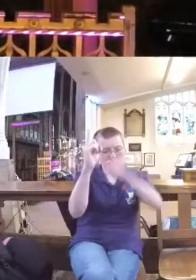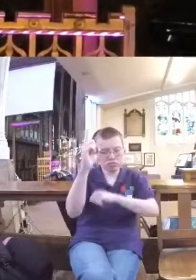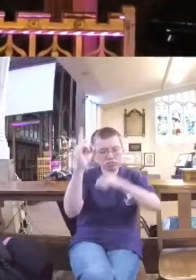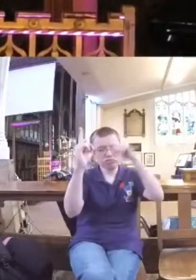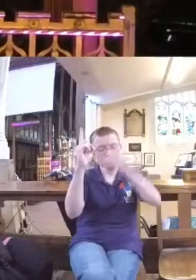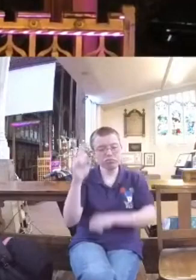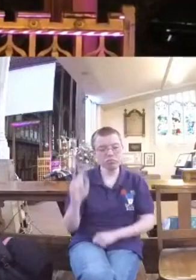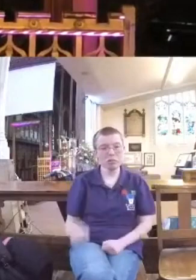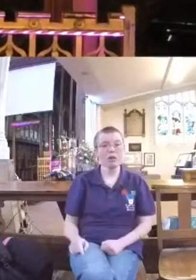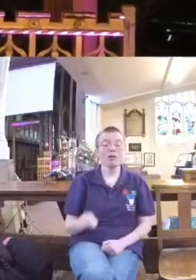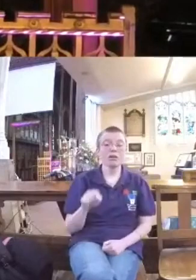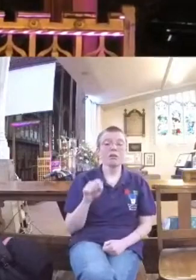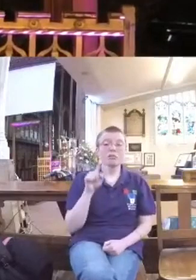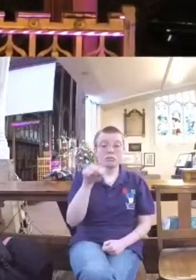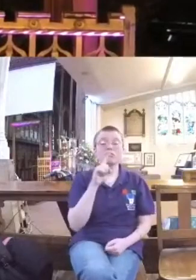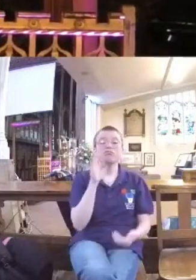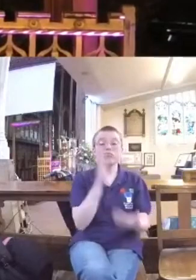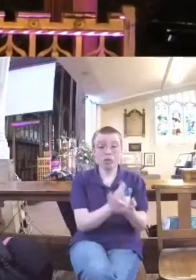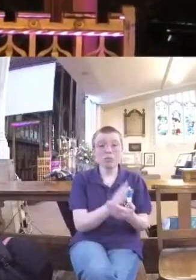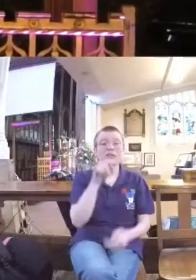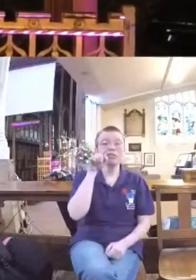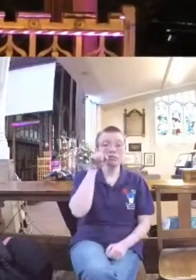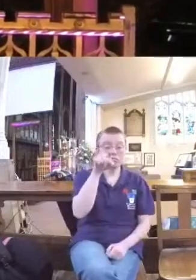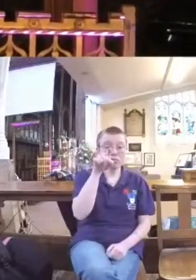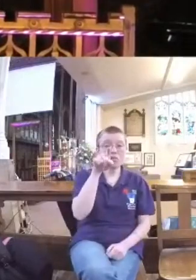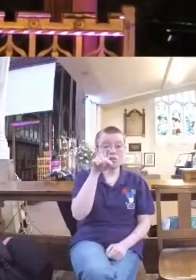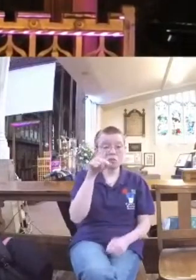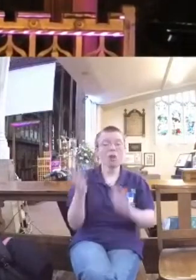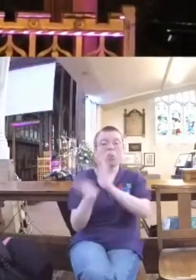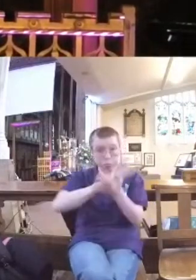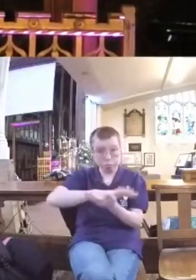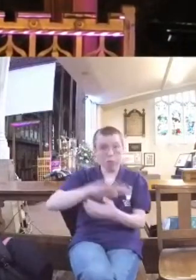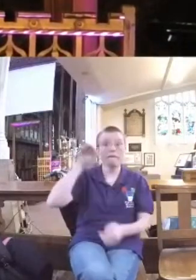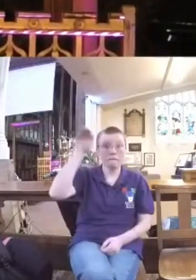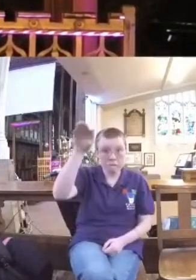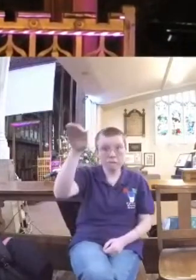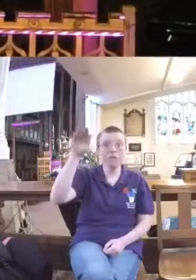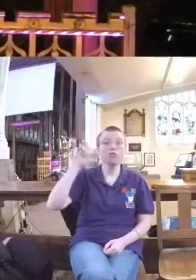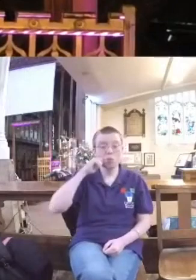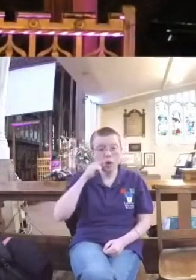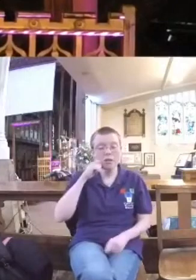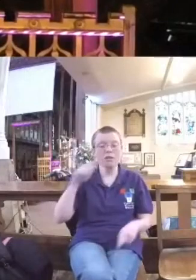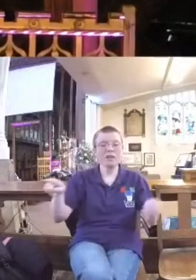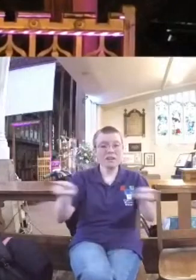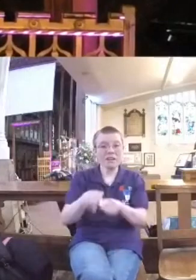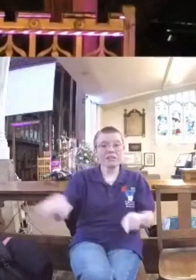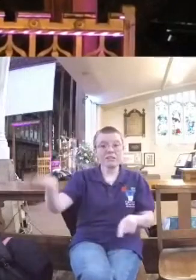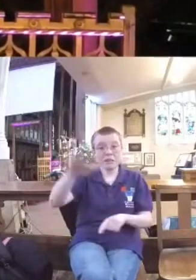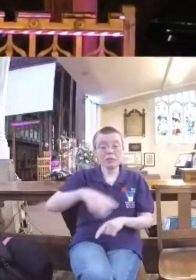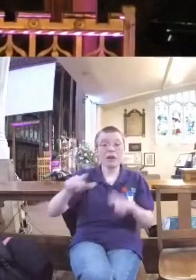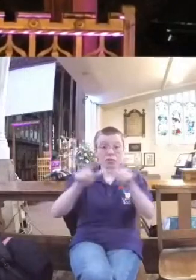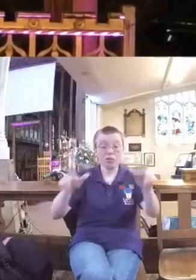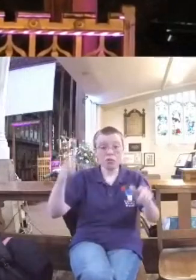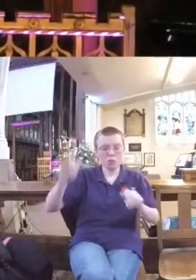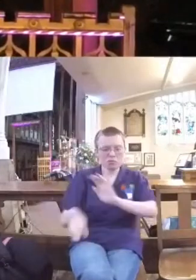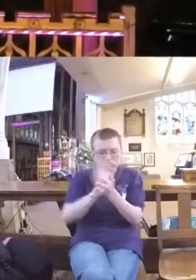I testify against you today that you will surely be destroyed. Like the nations the Lord destroyed before